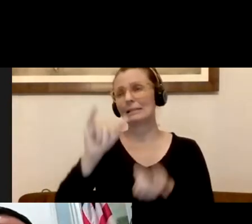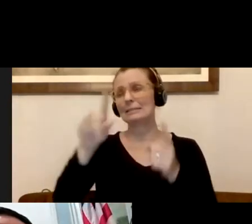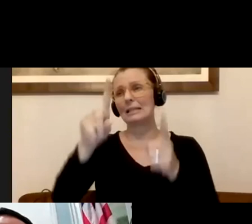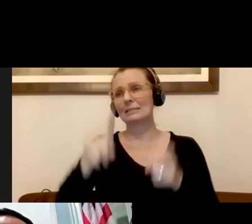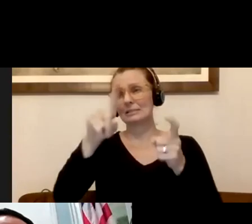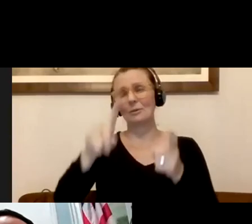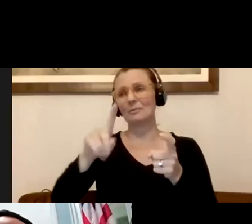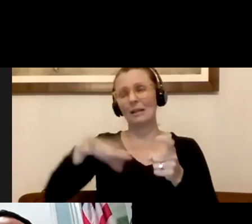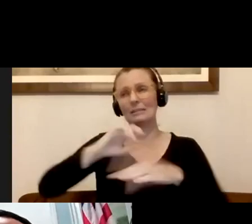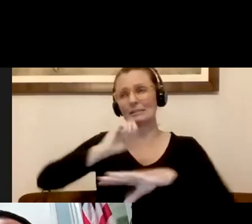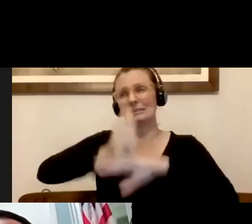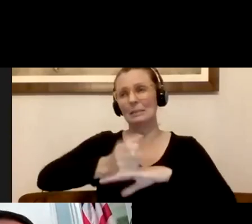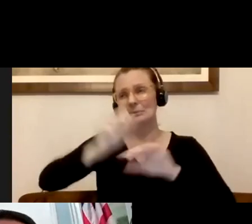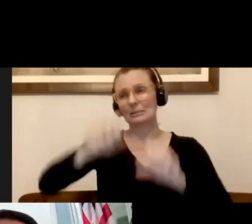Commonwealth.